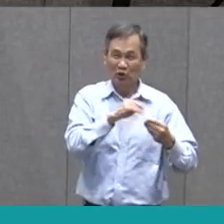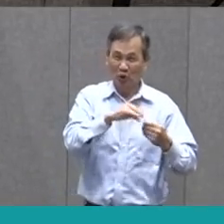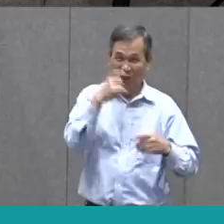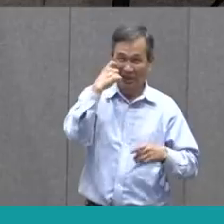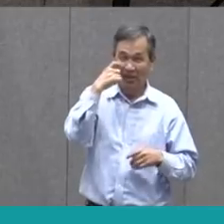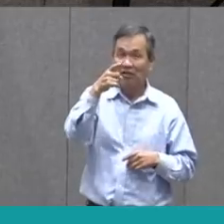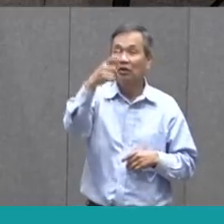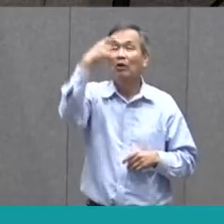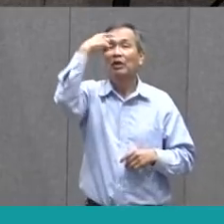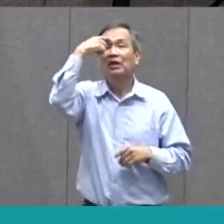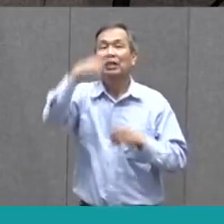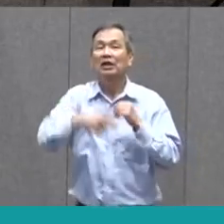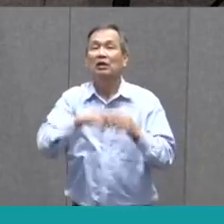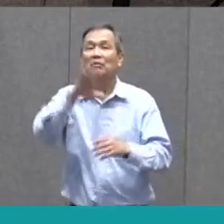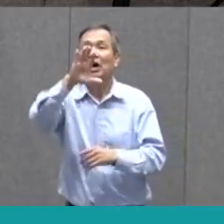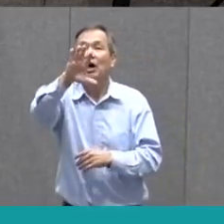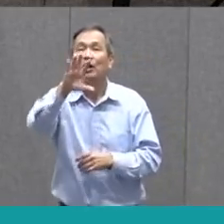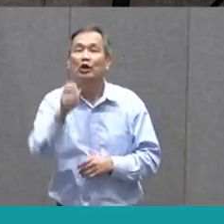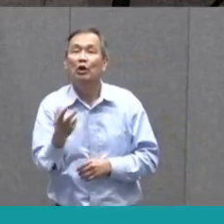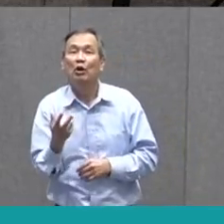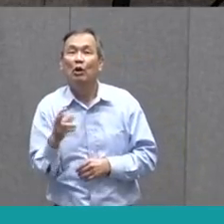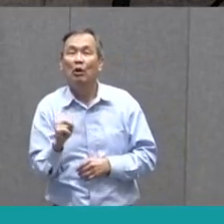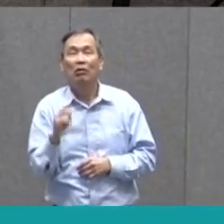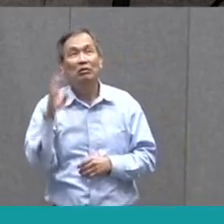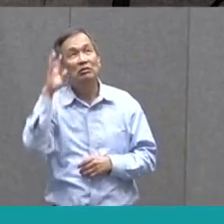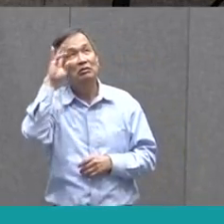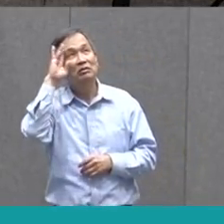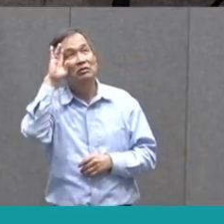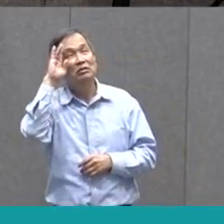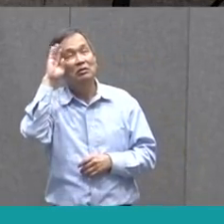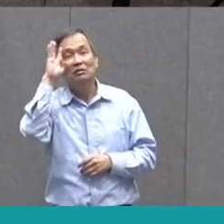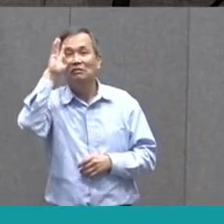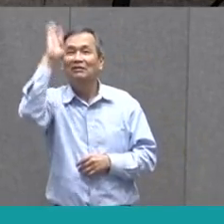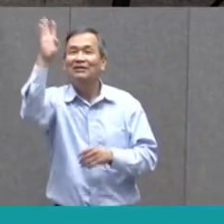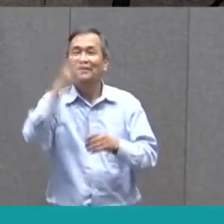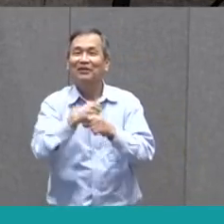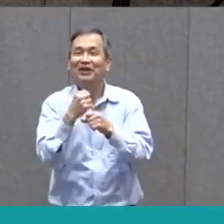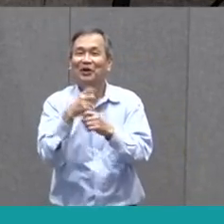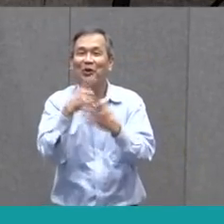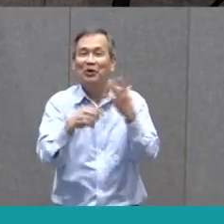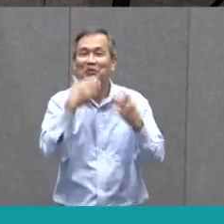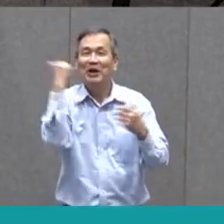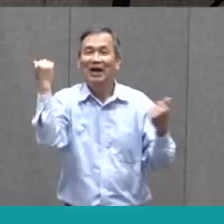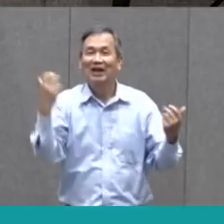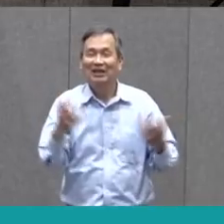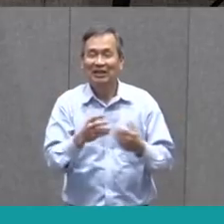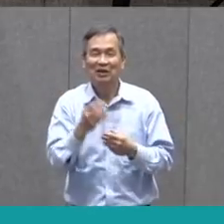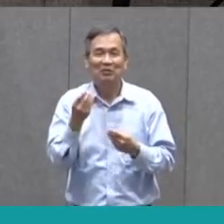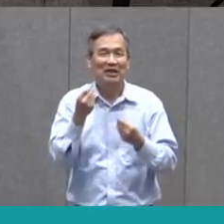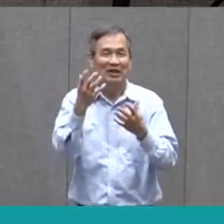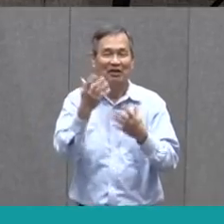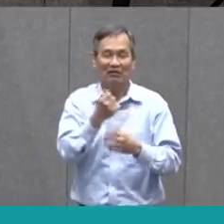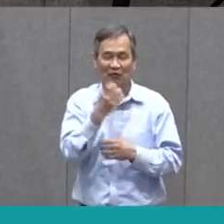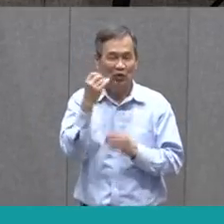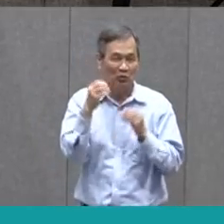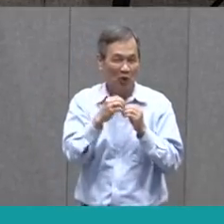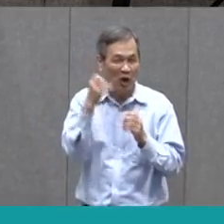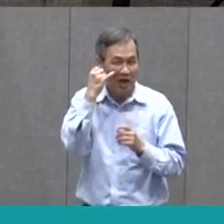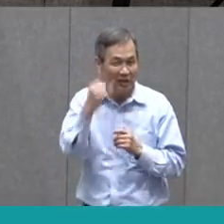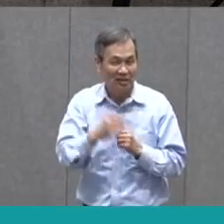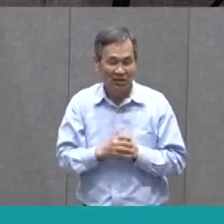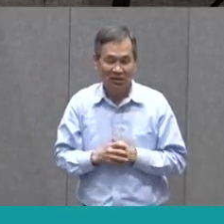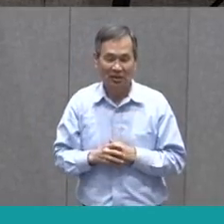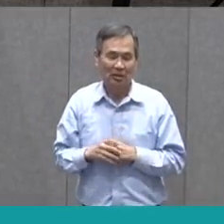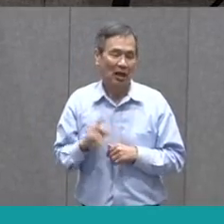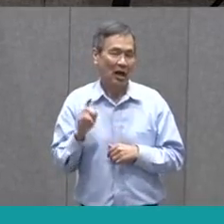Are you thinking about your invention and what you think is the greatest one yet? All right. Let me give you a few more ideas, and then we're